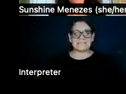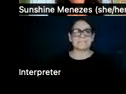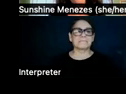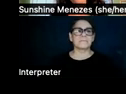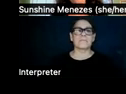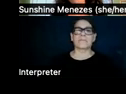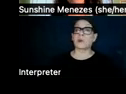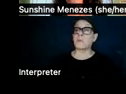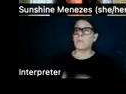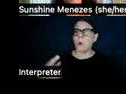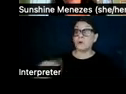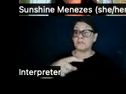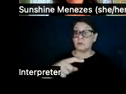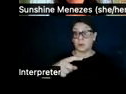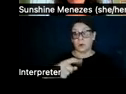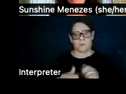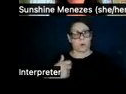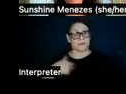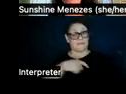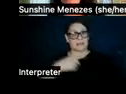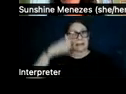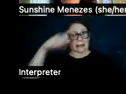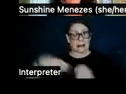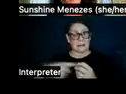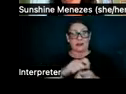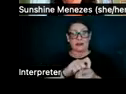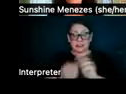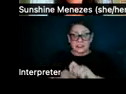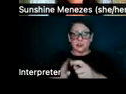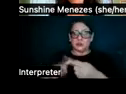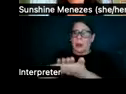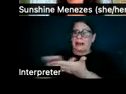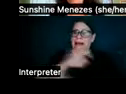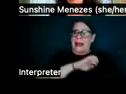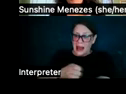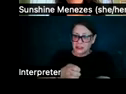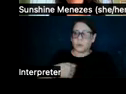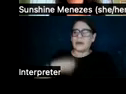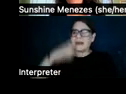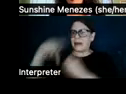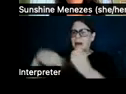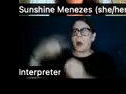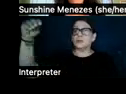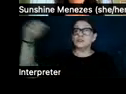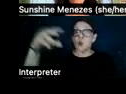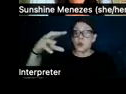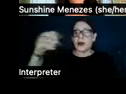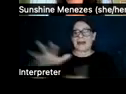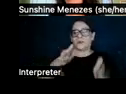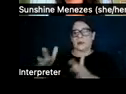When most of you, or most of us, think about the transition to clean energy, we think about solar and wind farms.